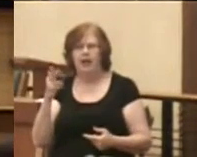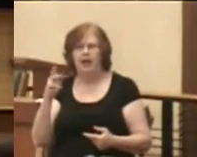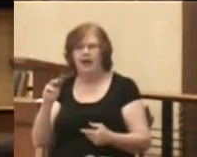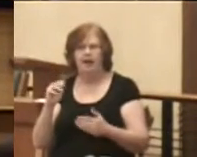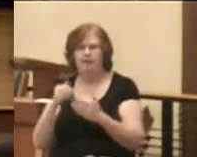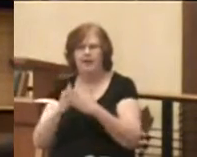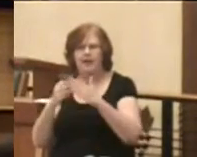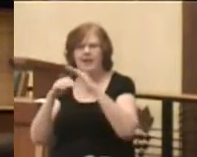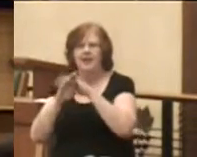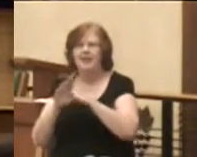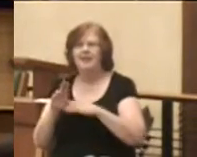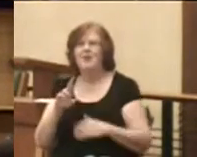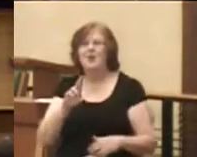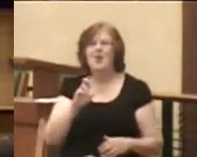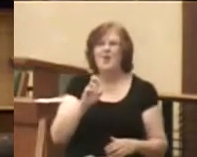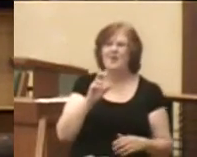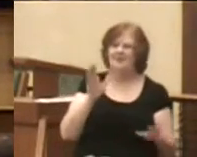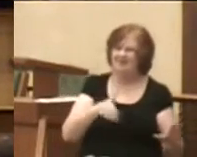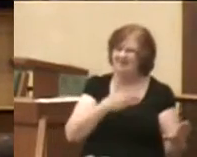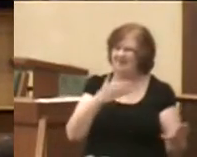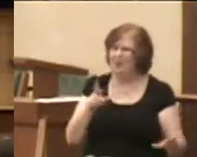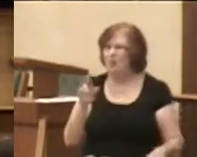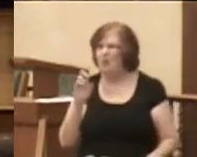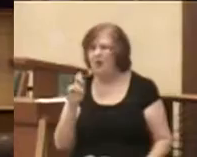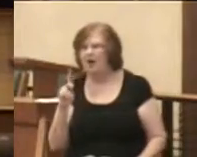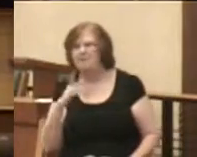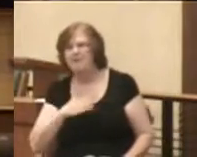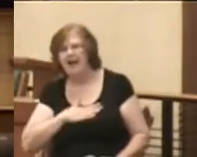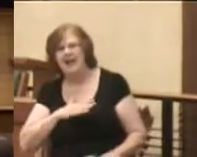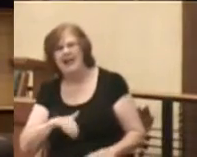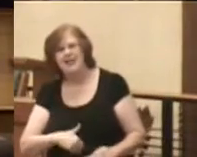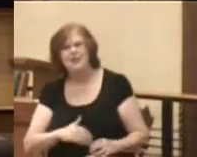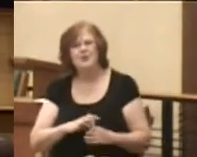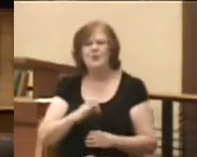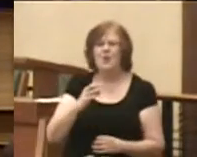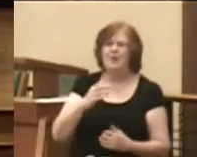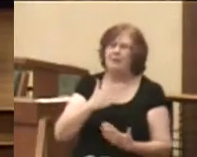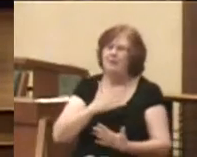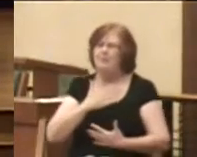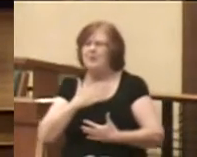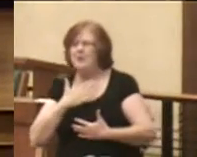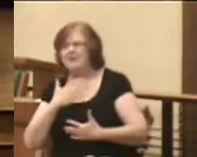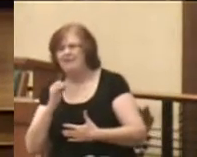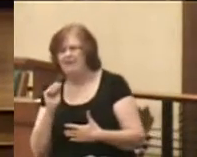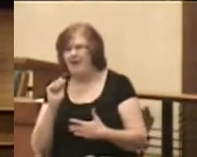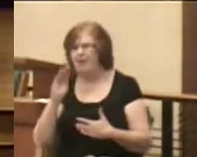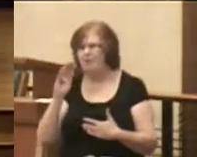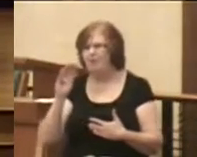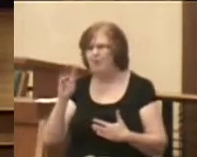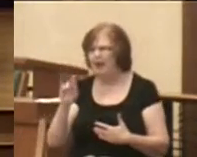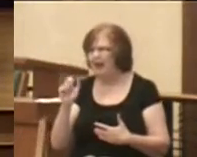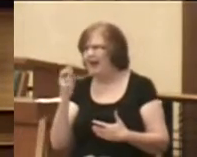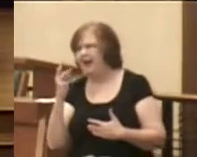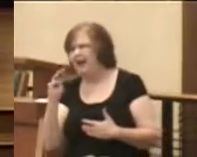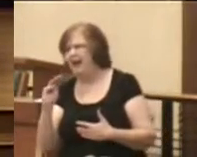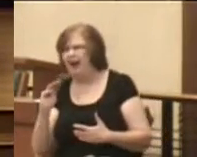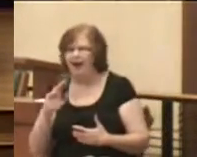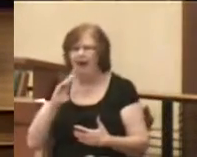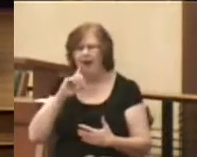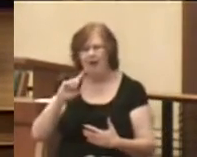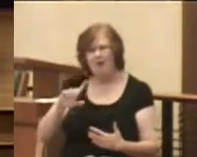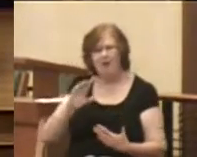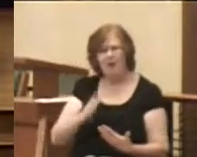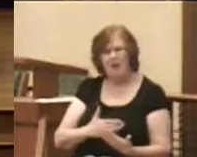Rock of my soul in the bosom of Abraham, rock of my soul in the bosom of Abraham, rock of my soul in the